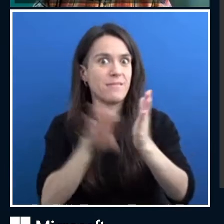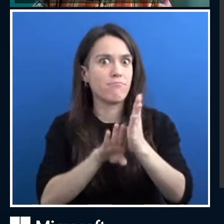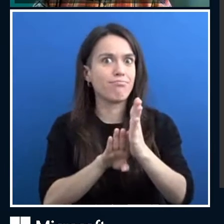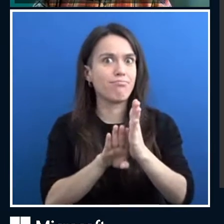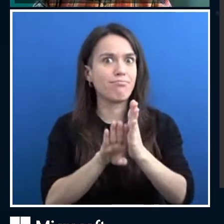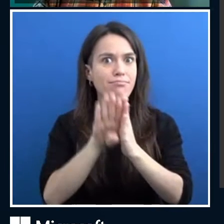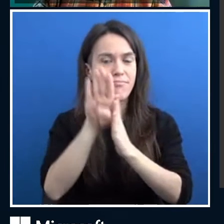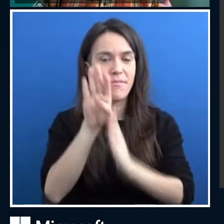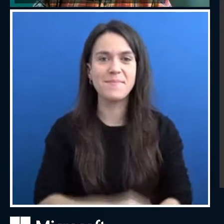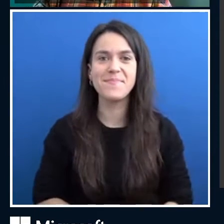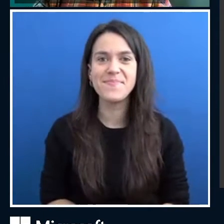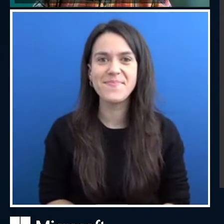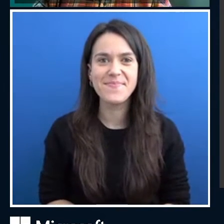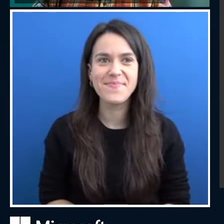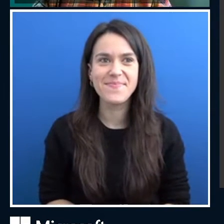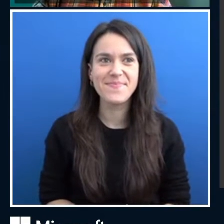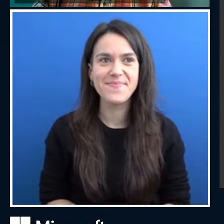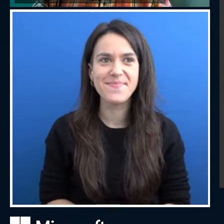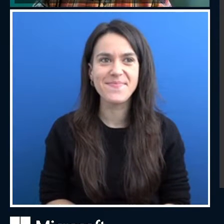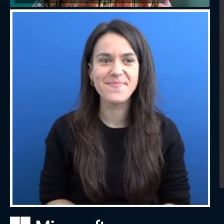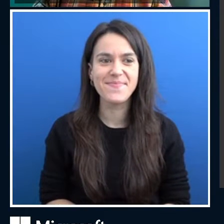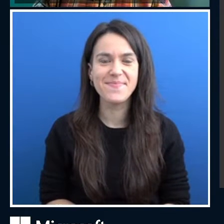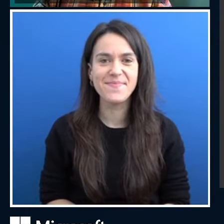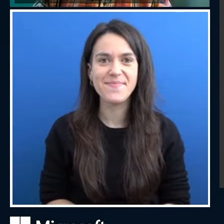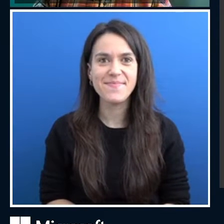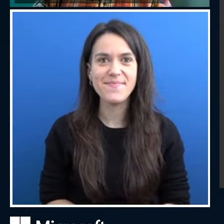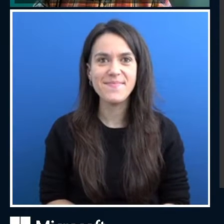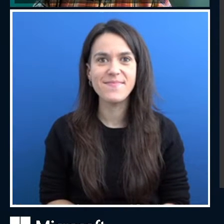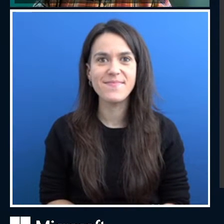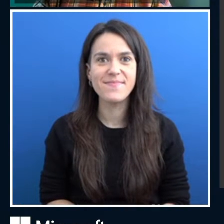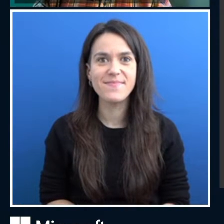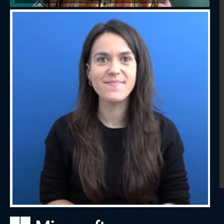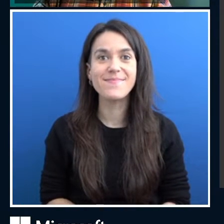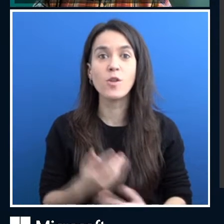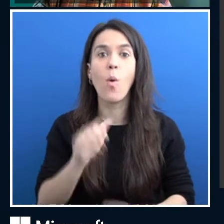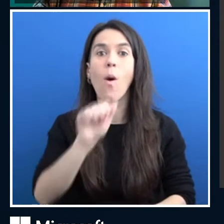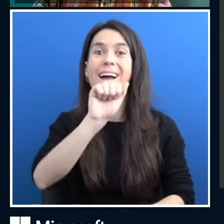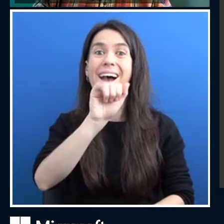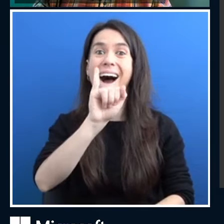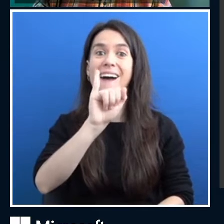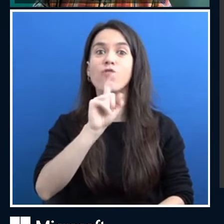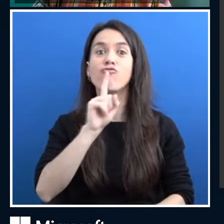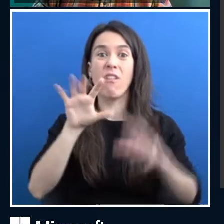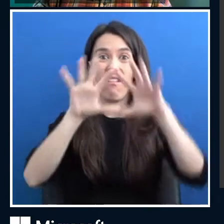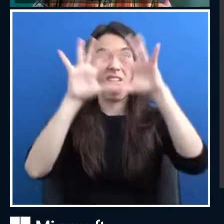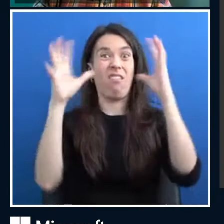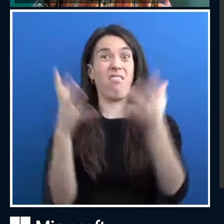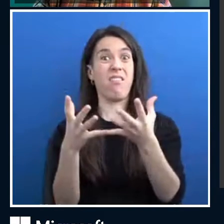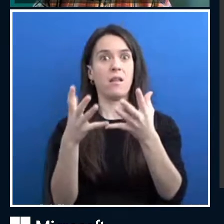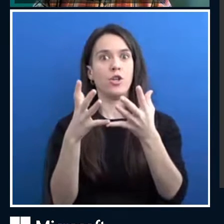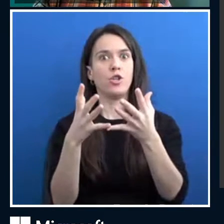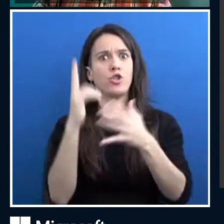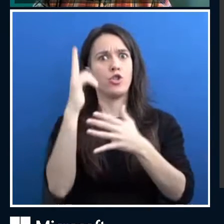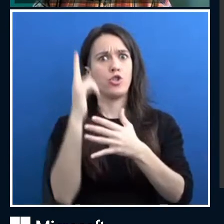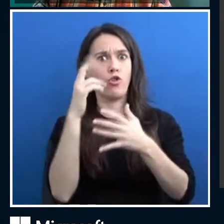AI, though, did get broken into subfields. The word AI maybe started to be not overused, but